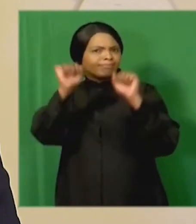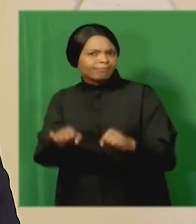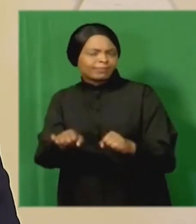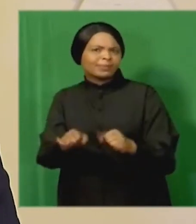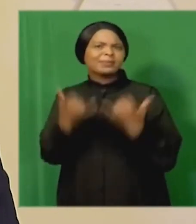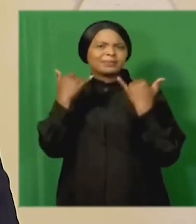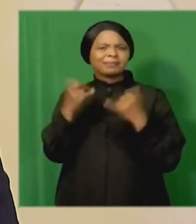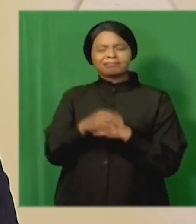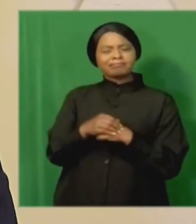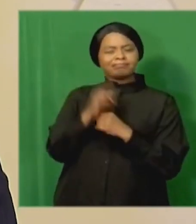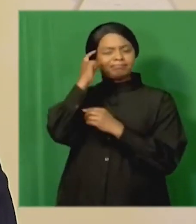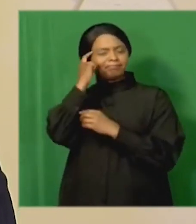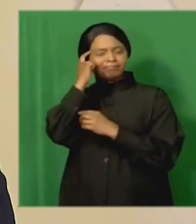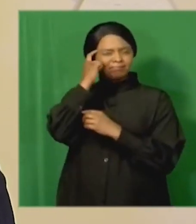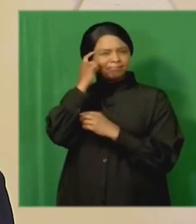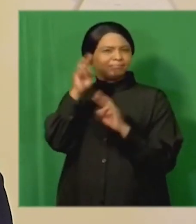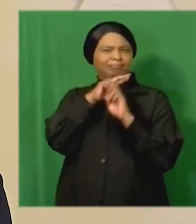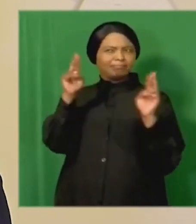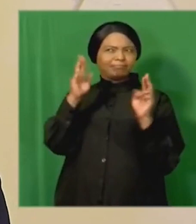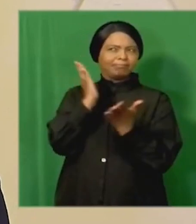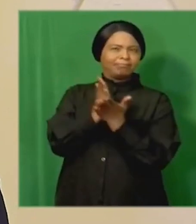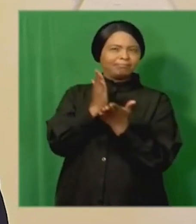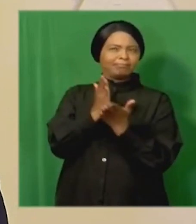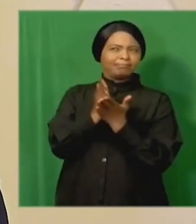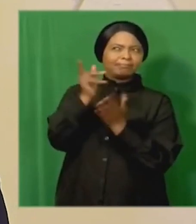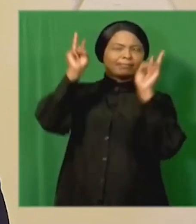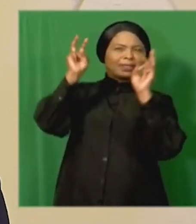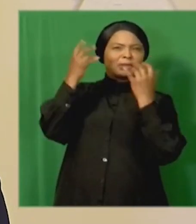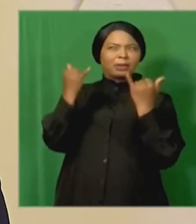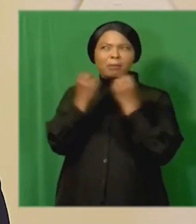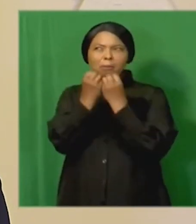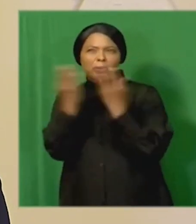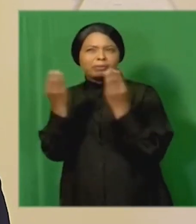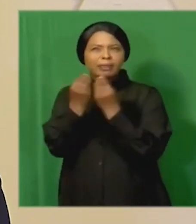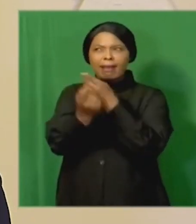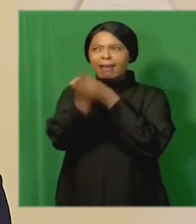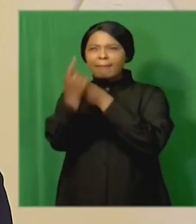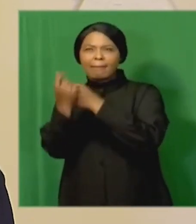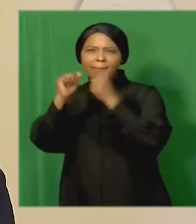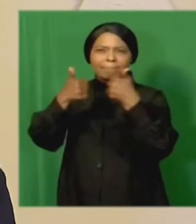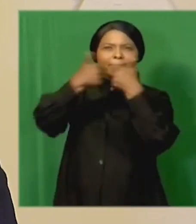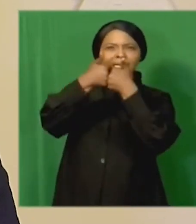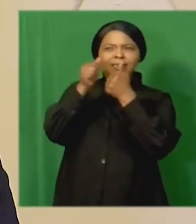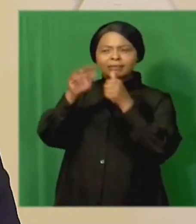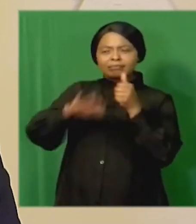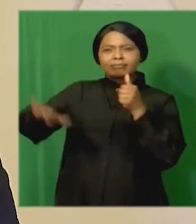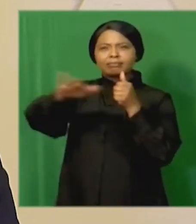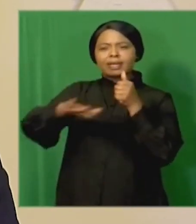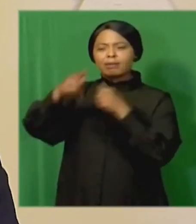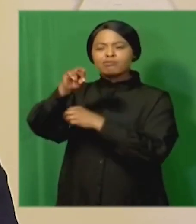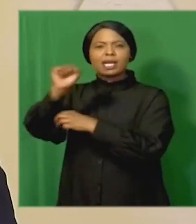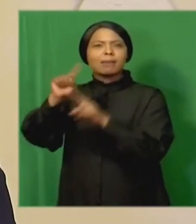uneasy perception that there is much about the ills at prasa that has not yet